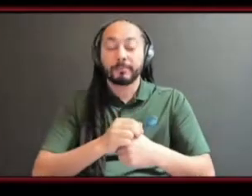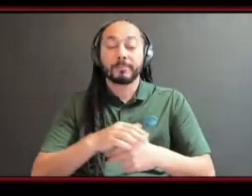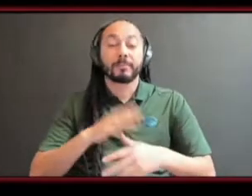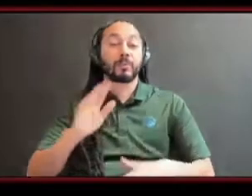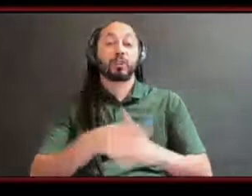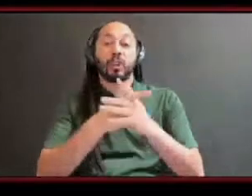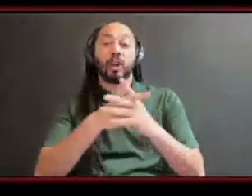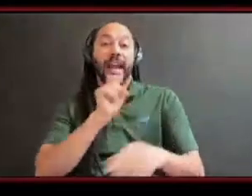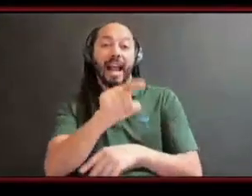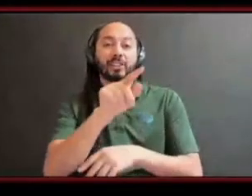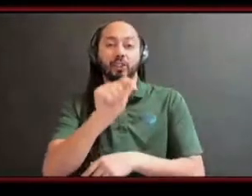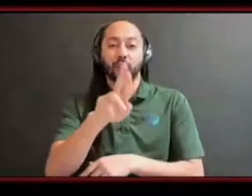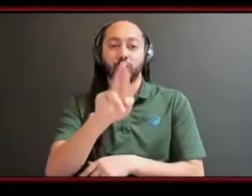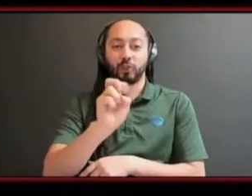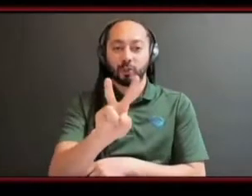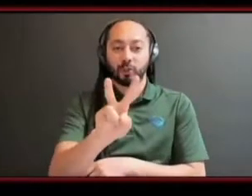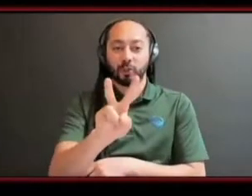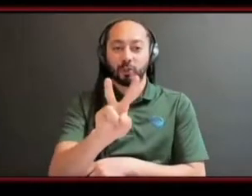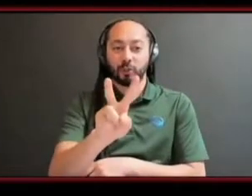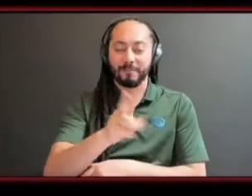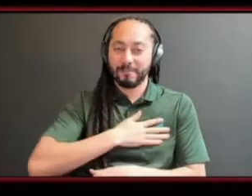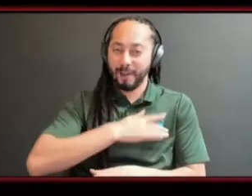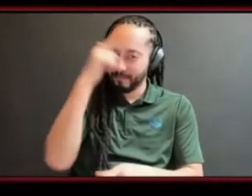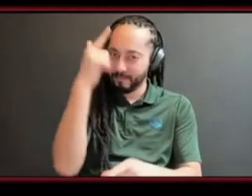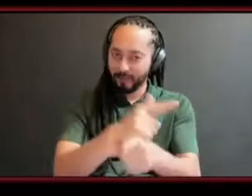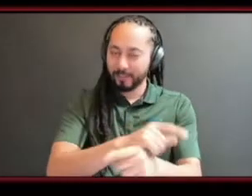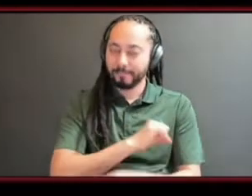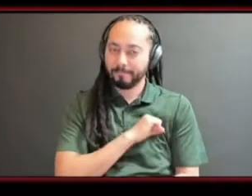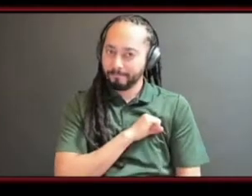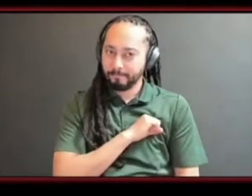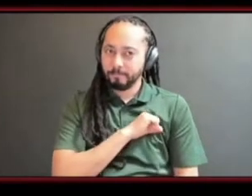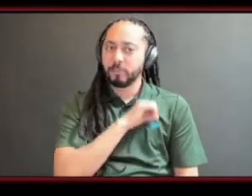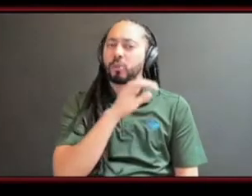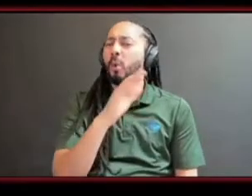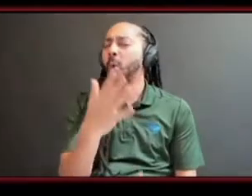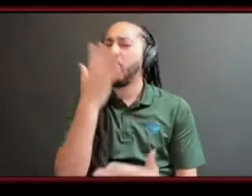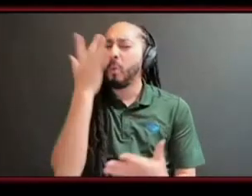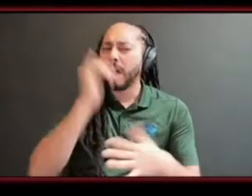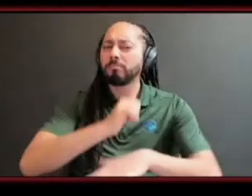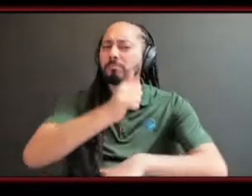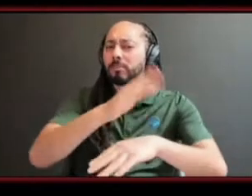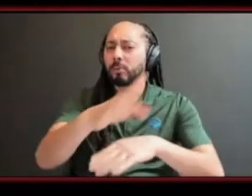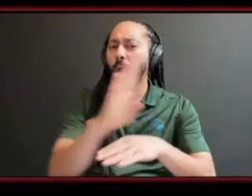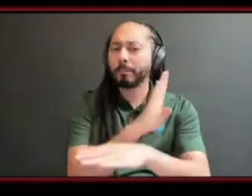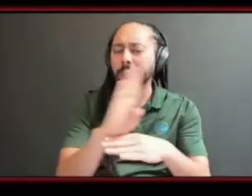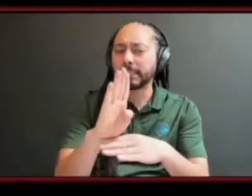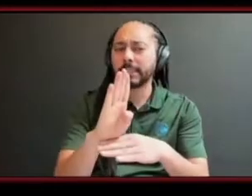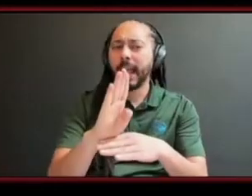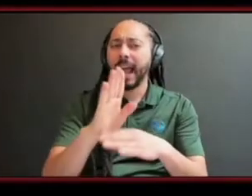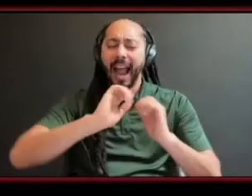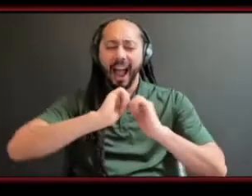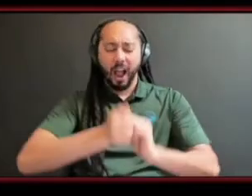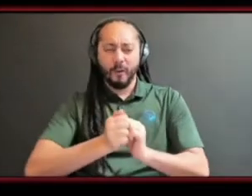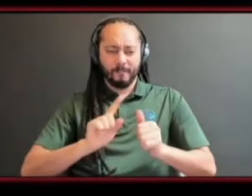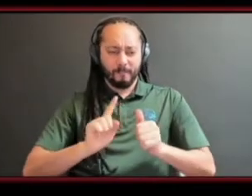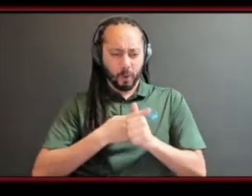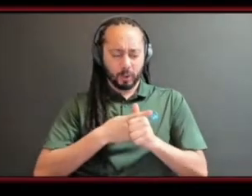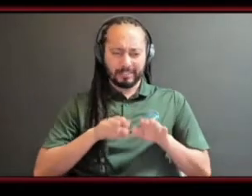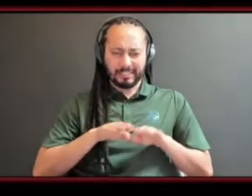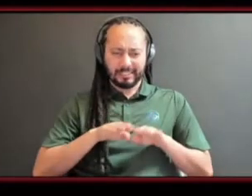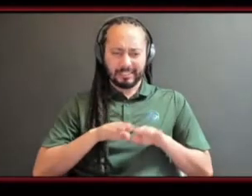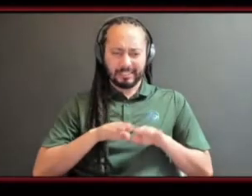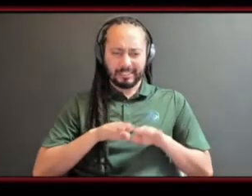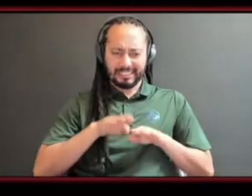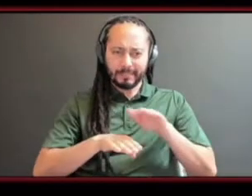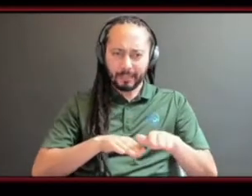with trev so this is for you my brother what made you want to pursue your business and how did you take the necessary steps to transform your